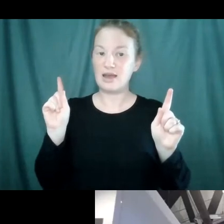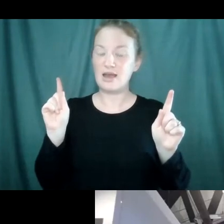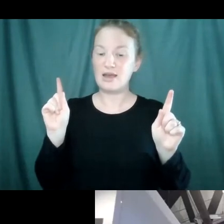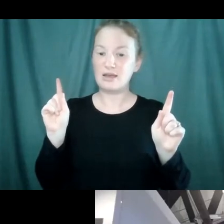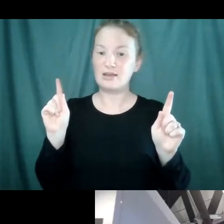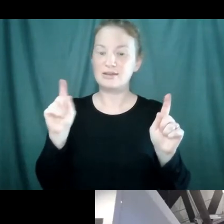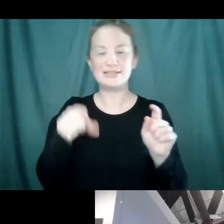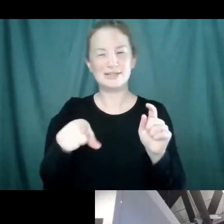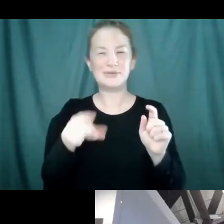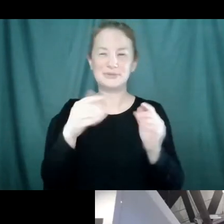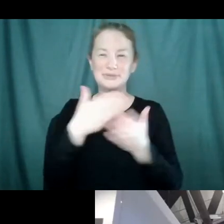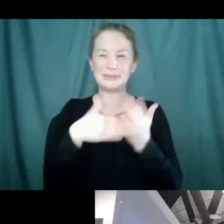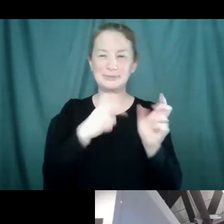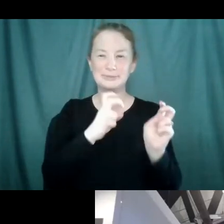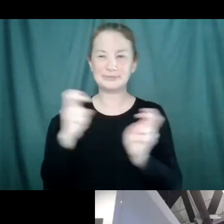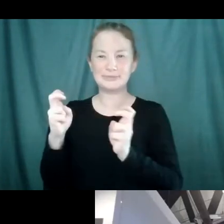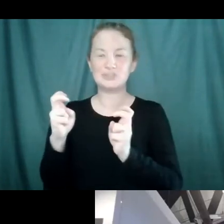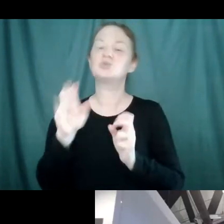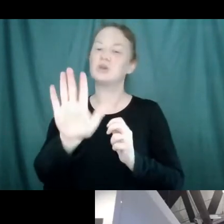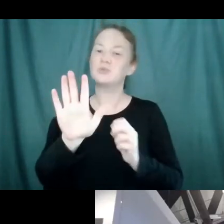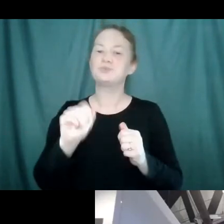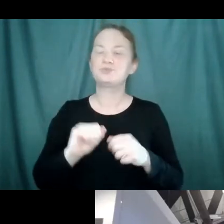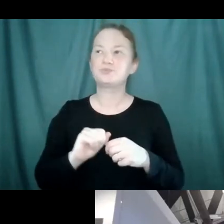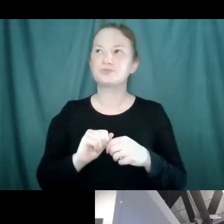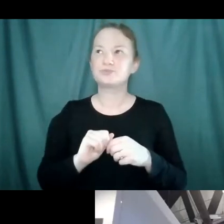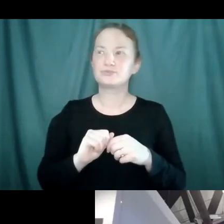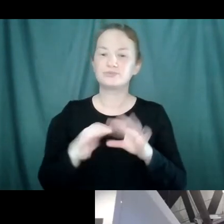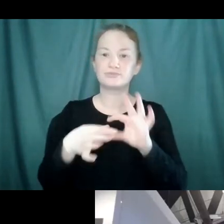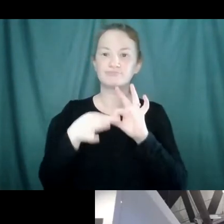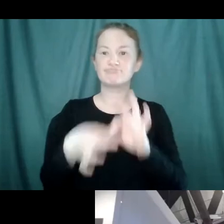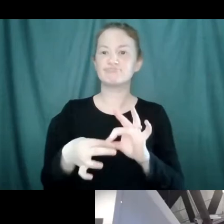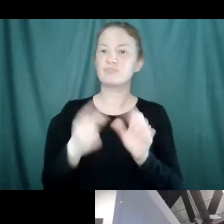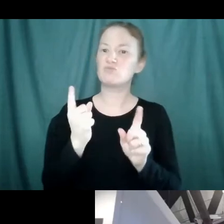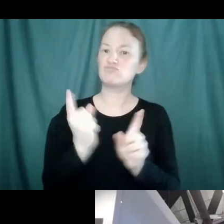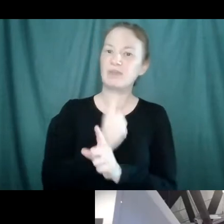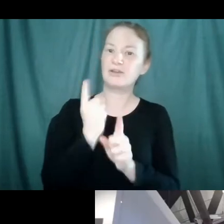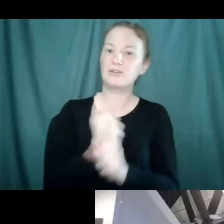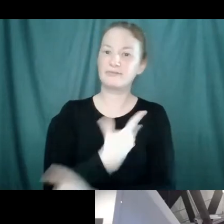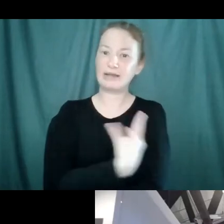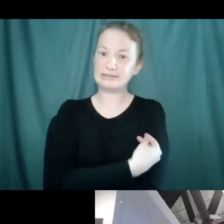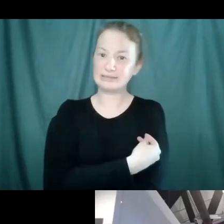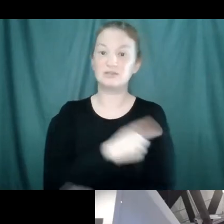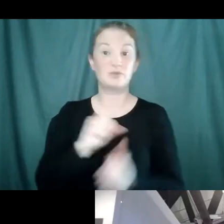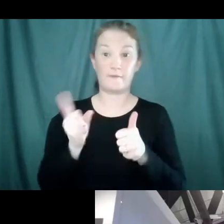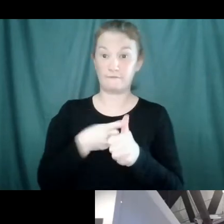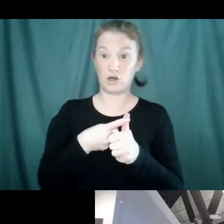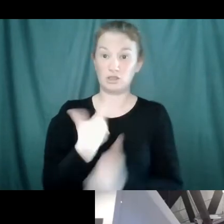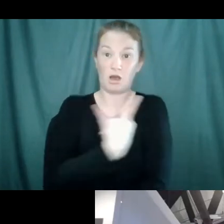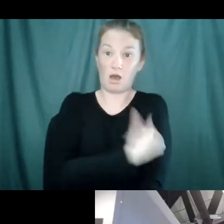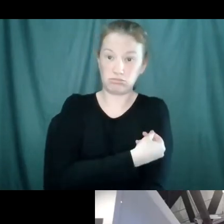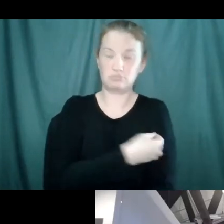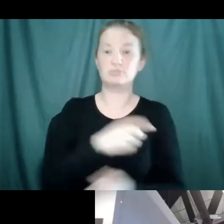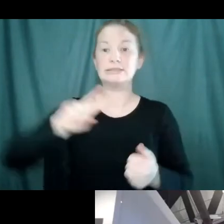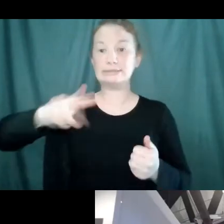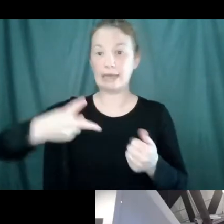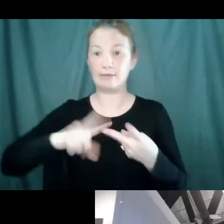some issues there. So just like with, with a regular vaccine, you get a first dose and then you'll get a booster and then you'll get